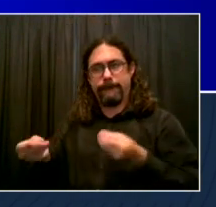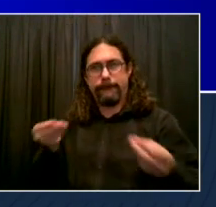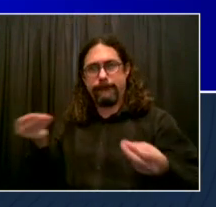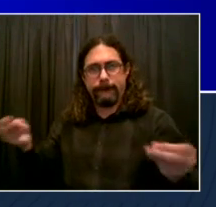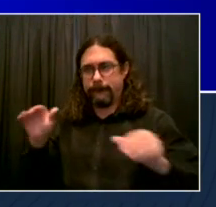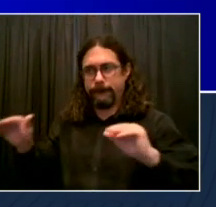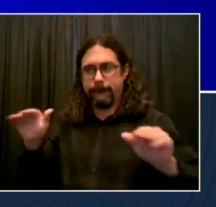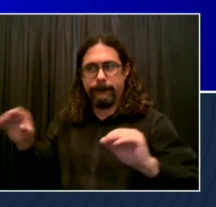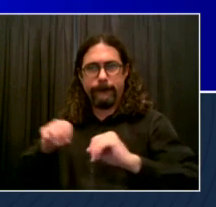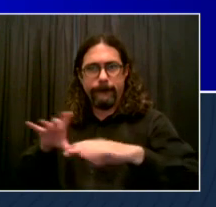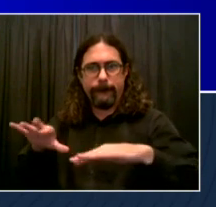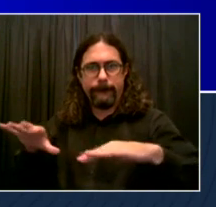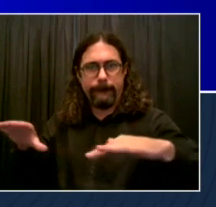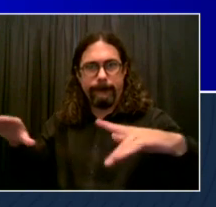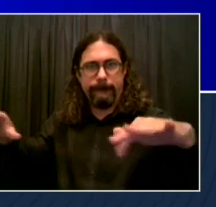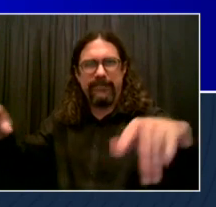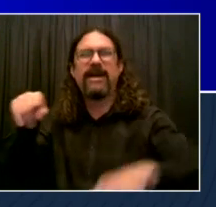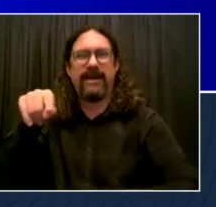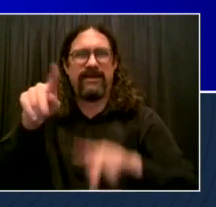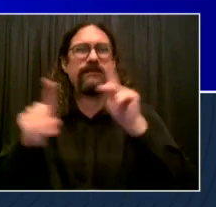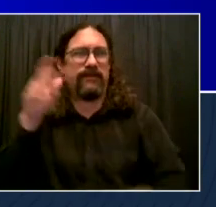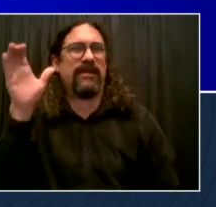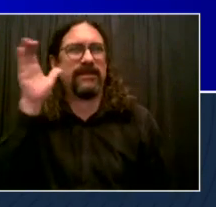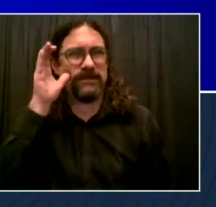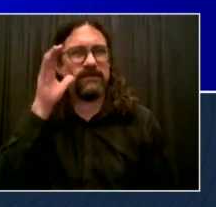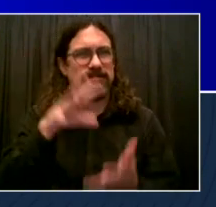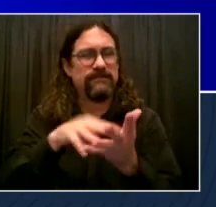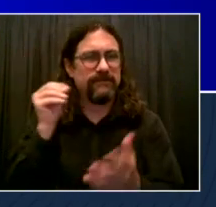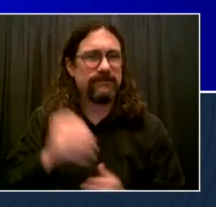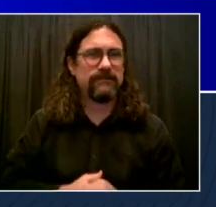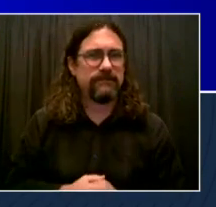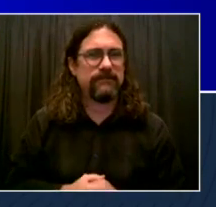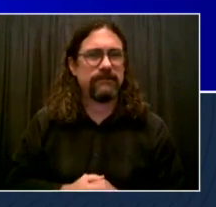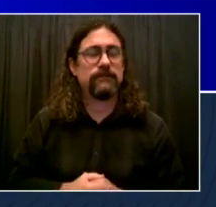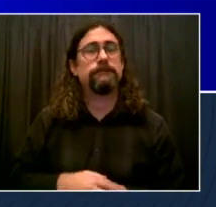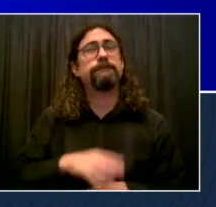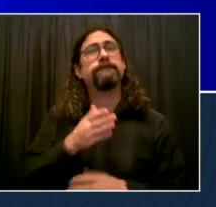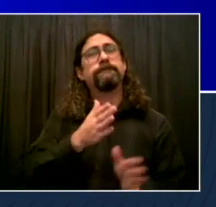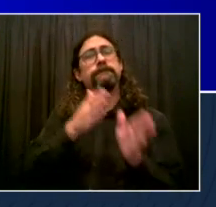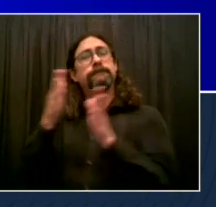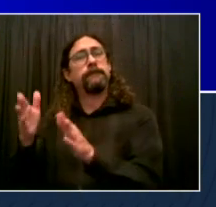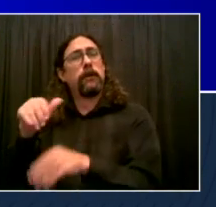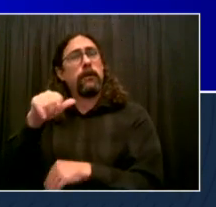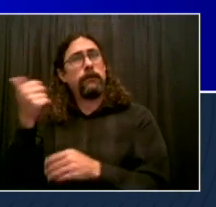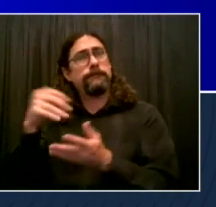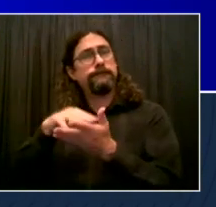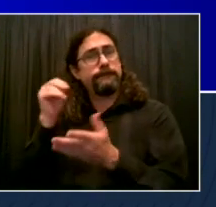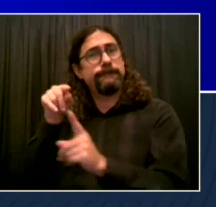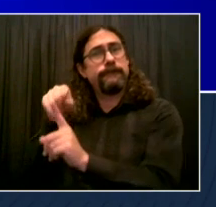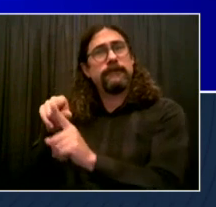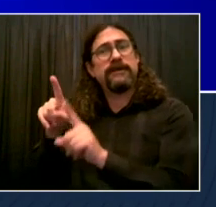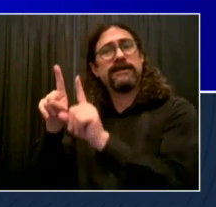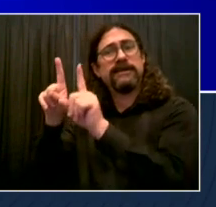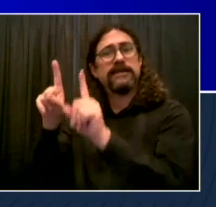biggest and most effective in the country. I want to thank everyone at Health and Hospitals that led the way on this effort working with the Department of Health.